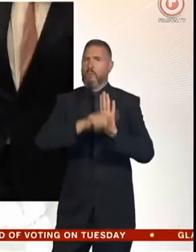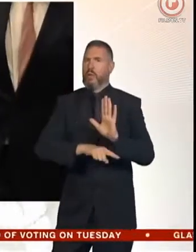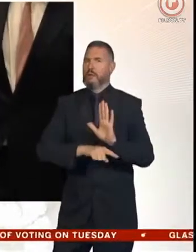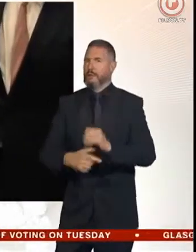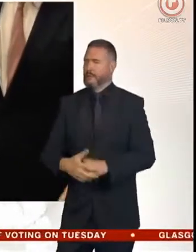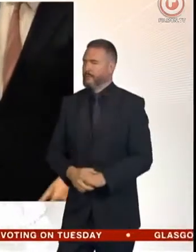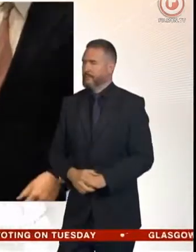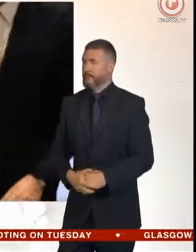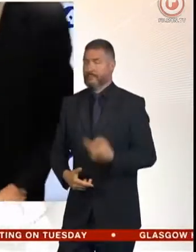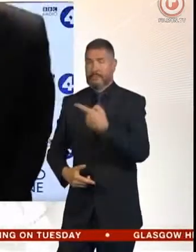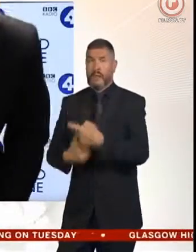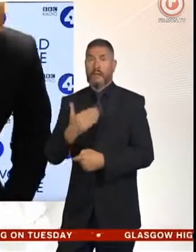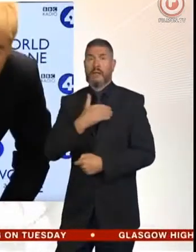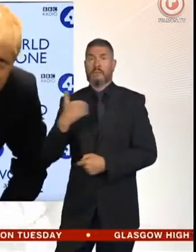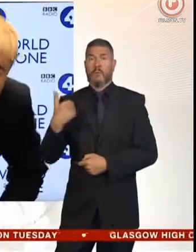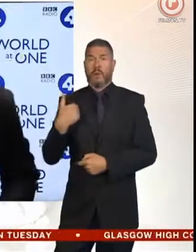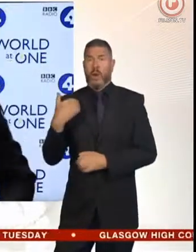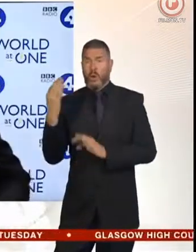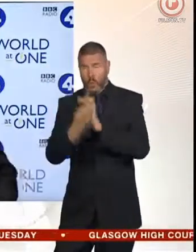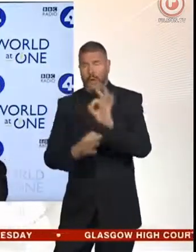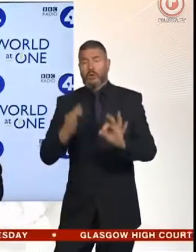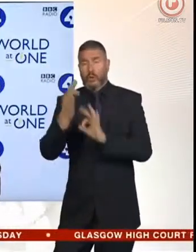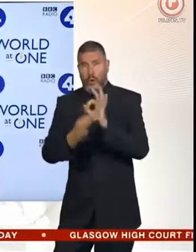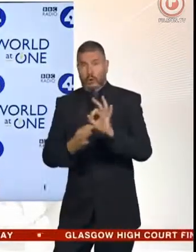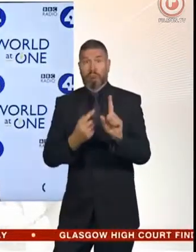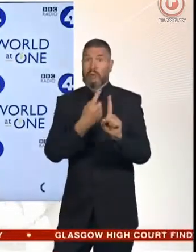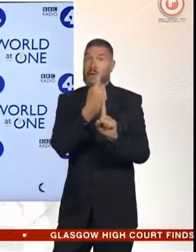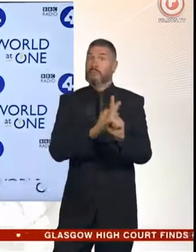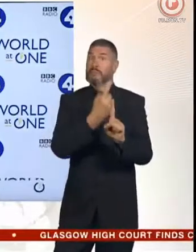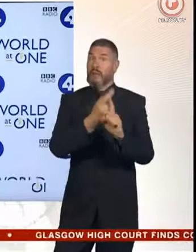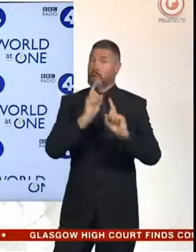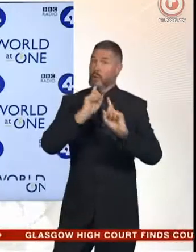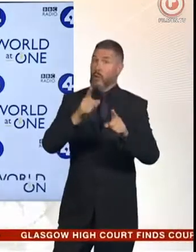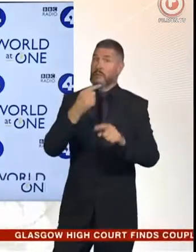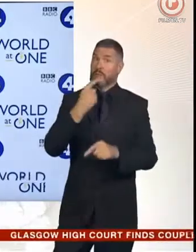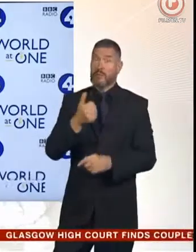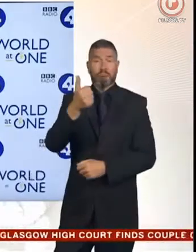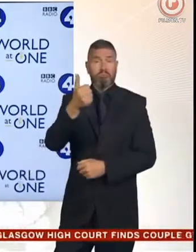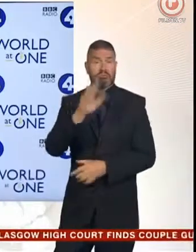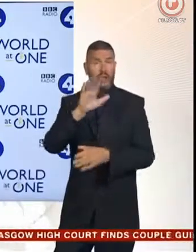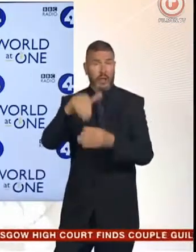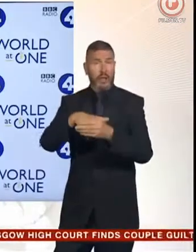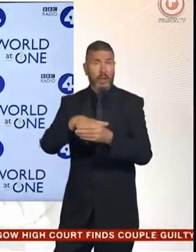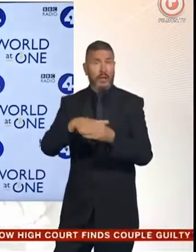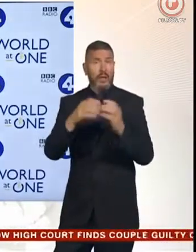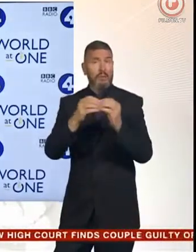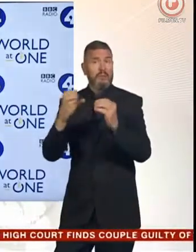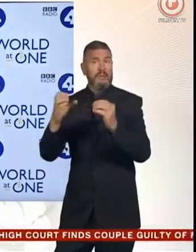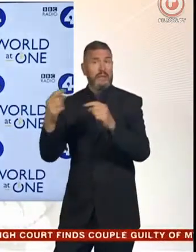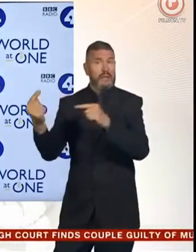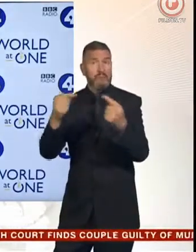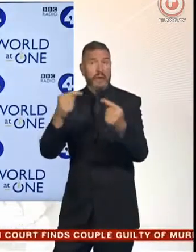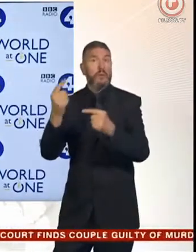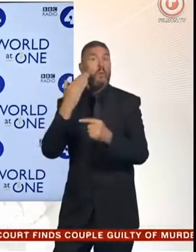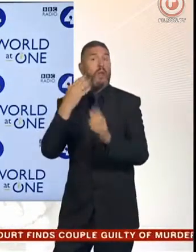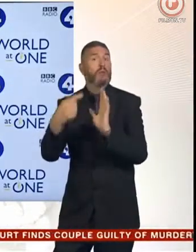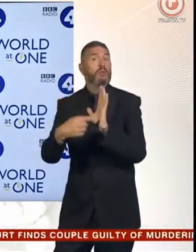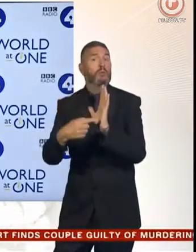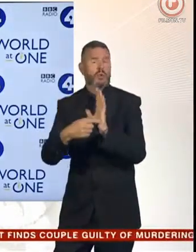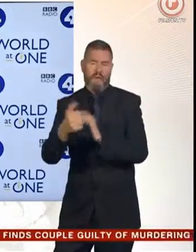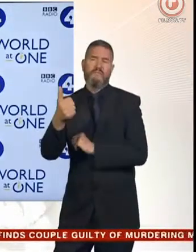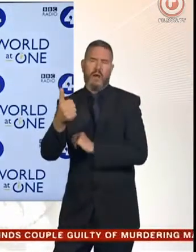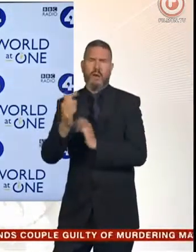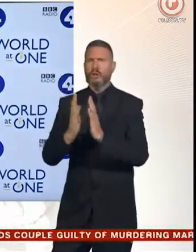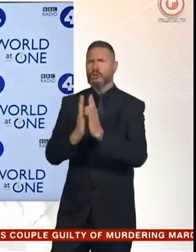a morning of questions from his rivals, this from Mr Johnson. Yes to a BBC debate on Tuesday, but no commitment to